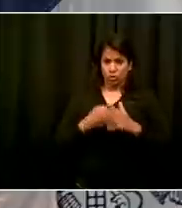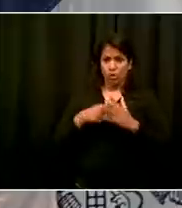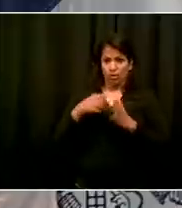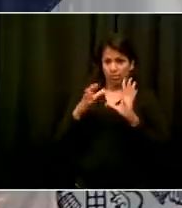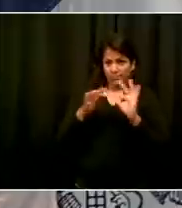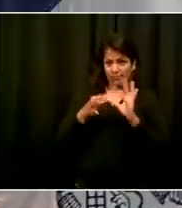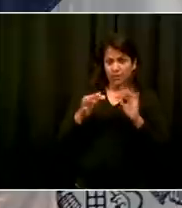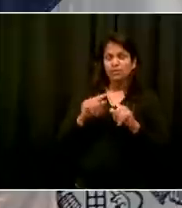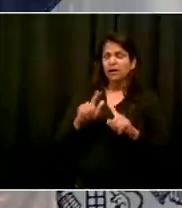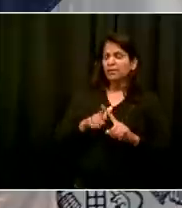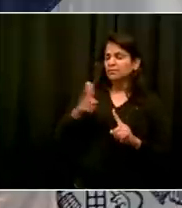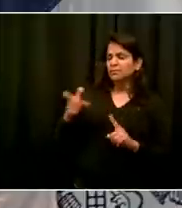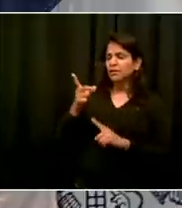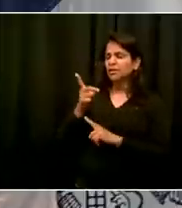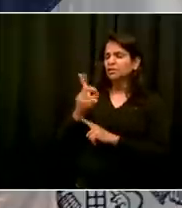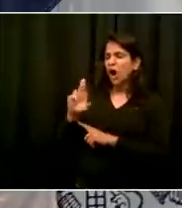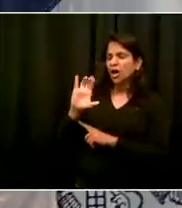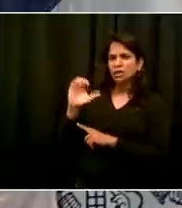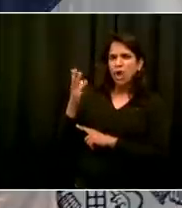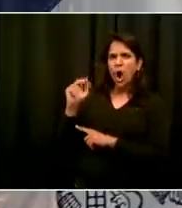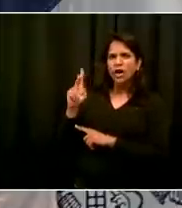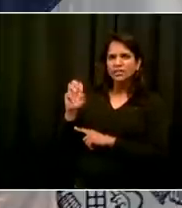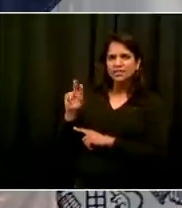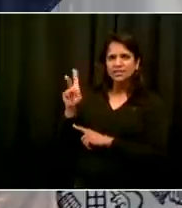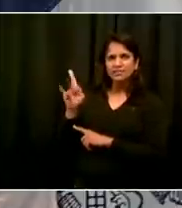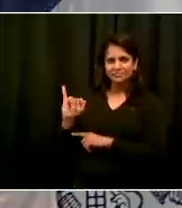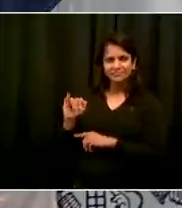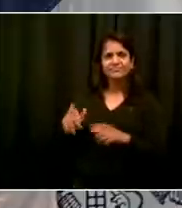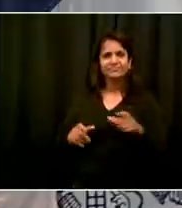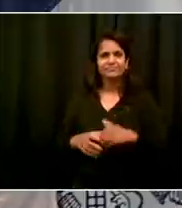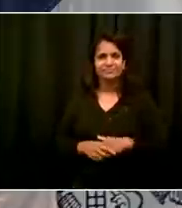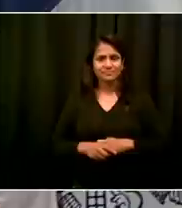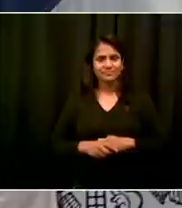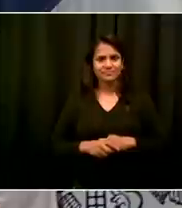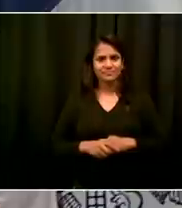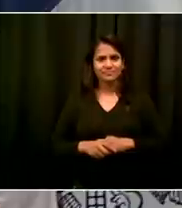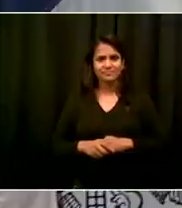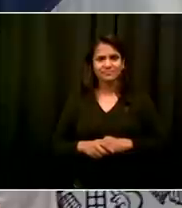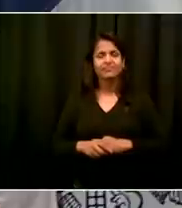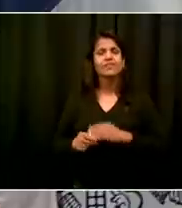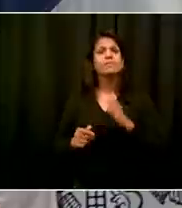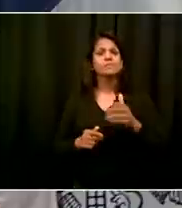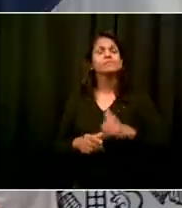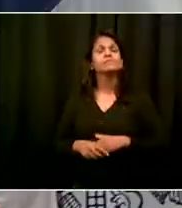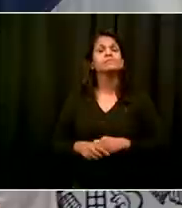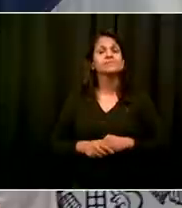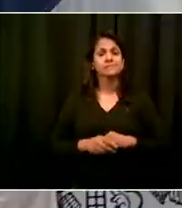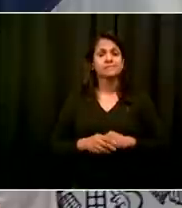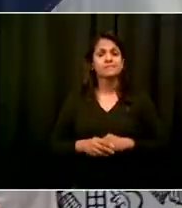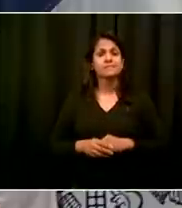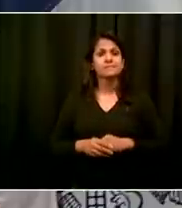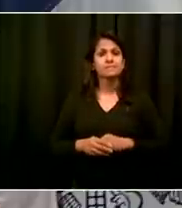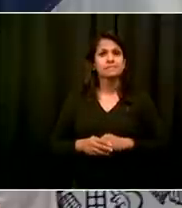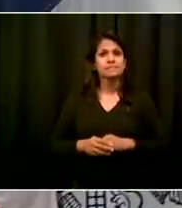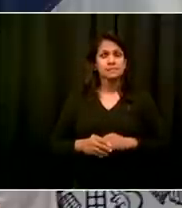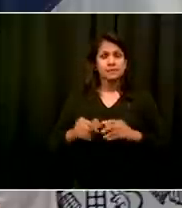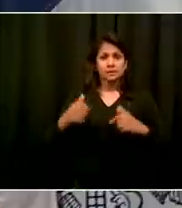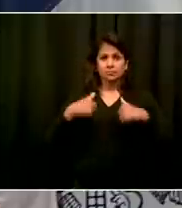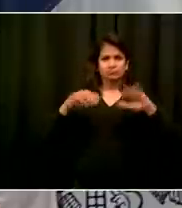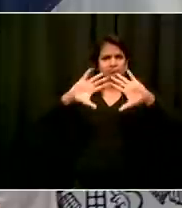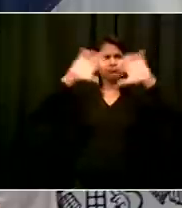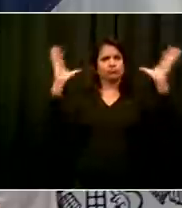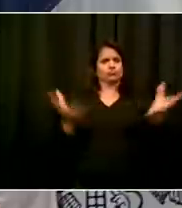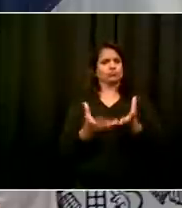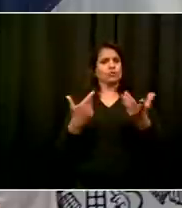crucial role here. Look, the general approach we've taken throughout the crisis, because unfortunately it is a healthcare crisis